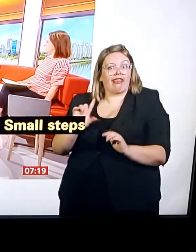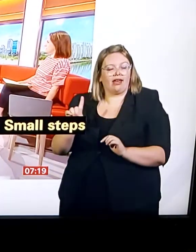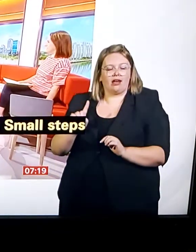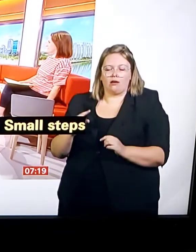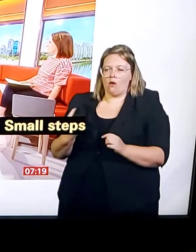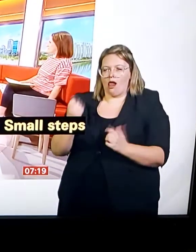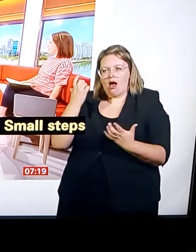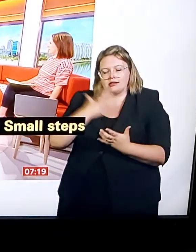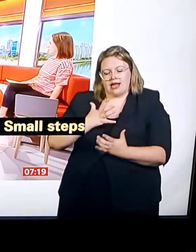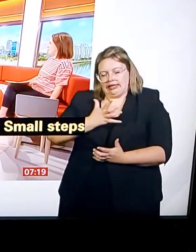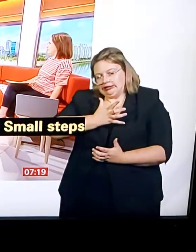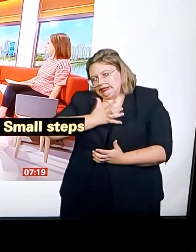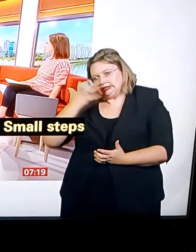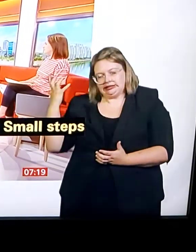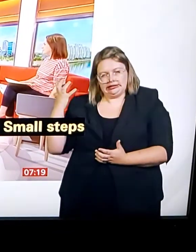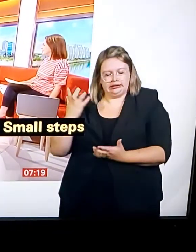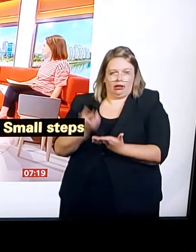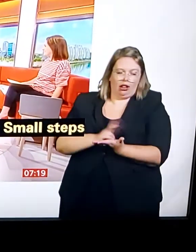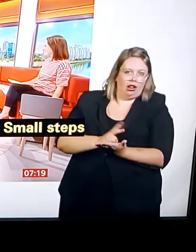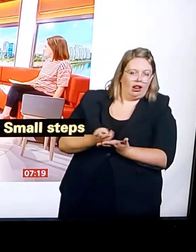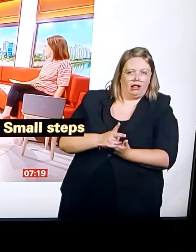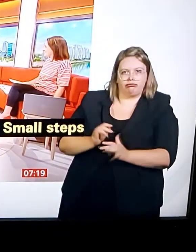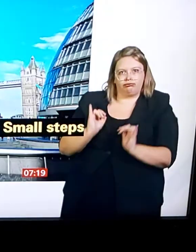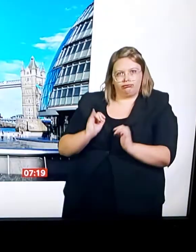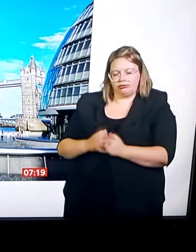dream of everybody. So it's not just physical, it's also...